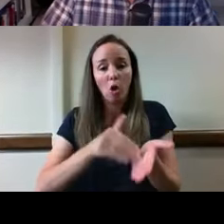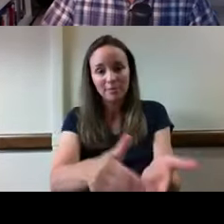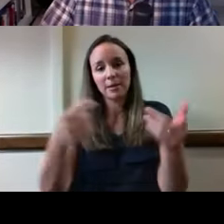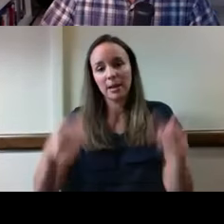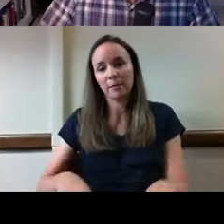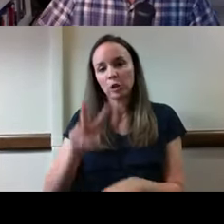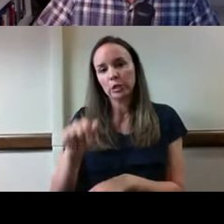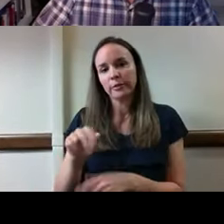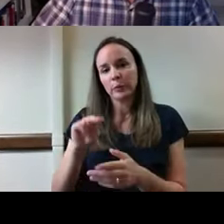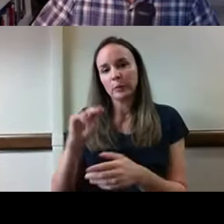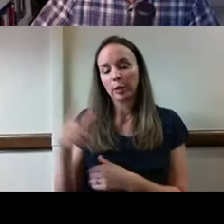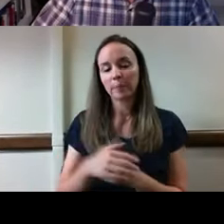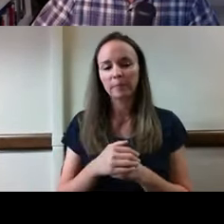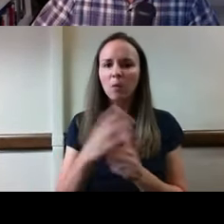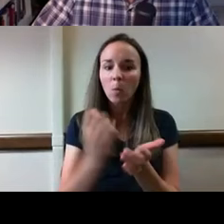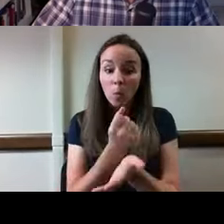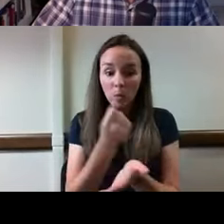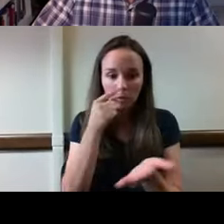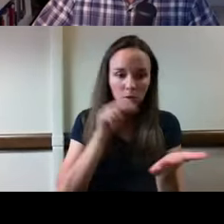Let me just check the Q&A real quick.